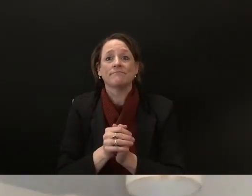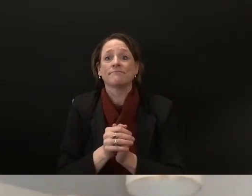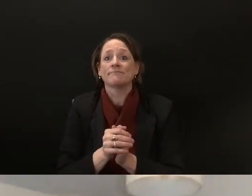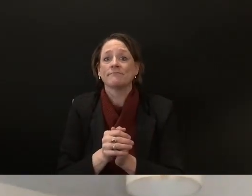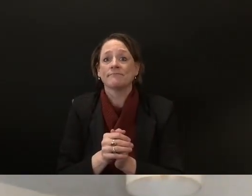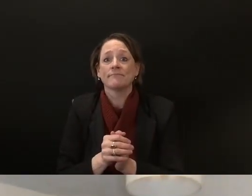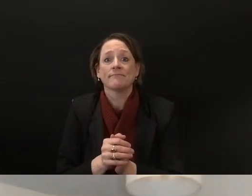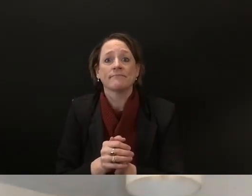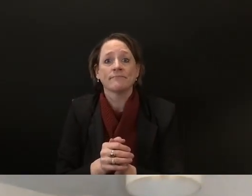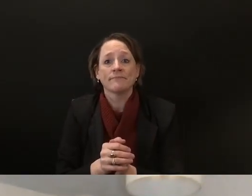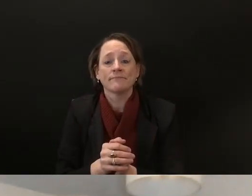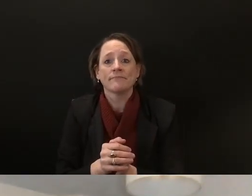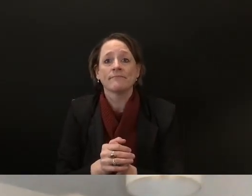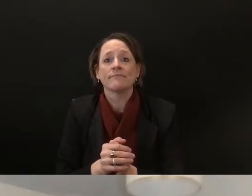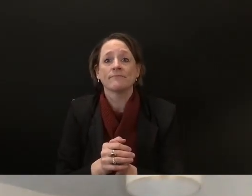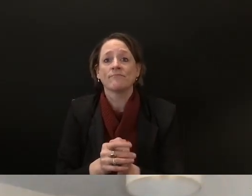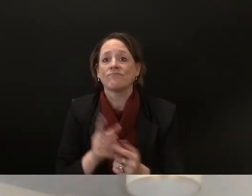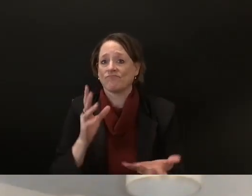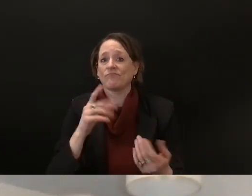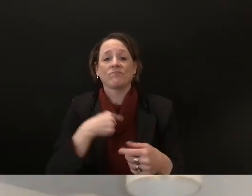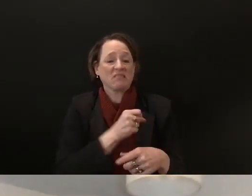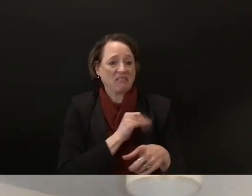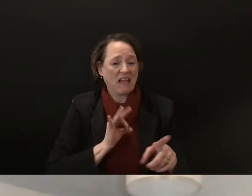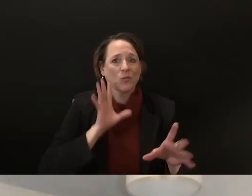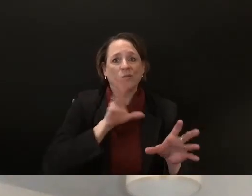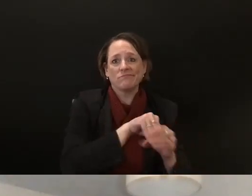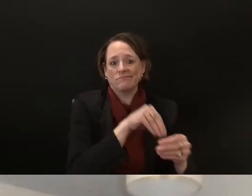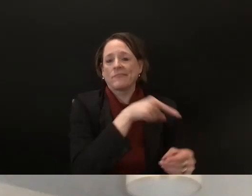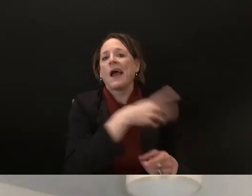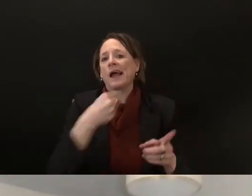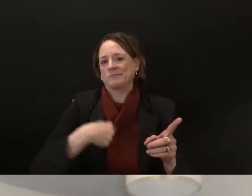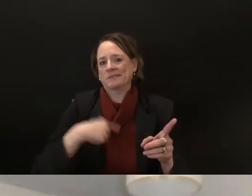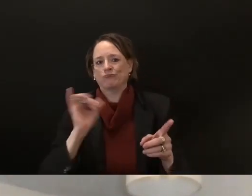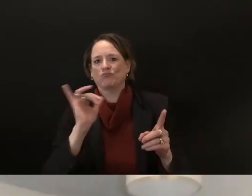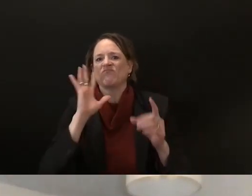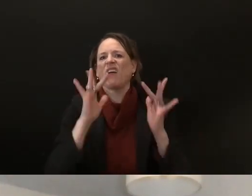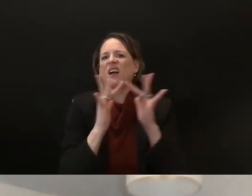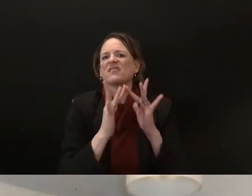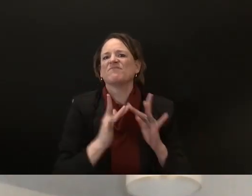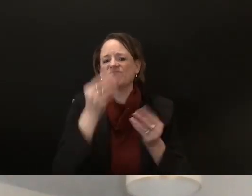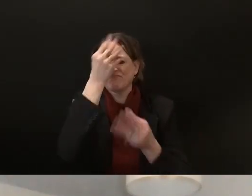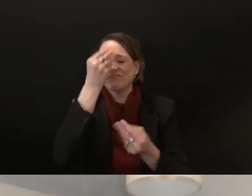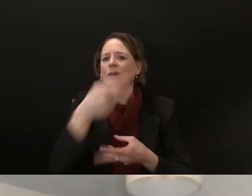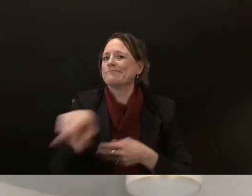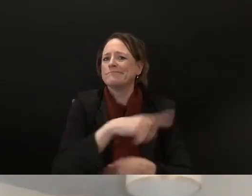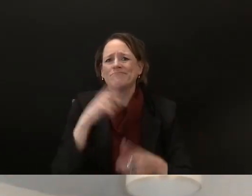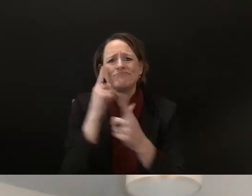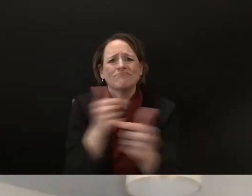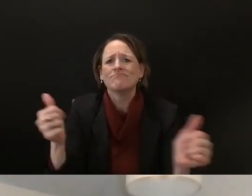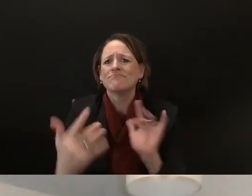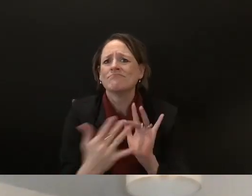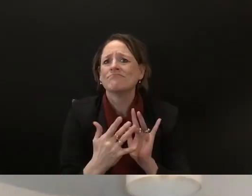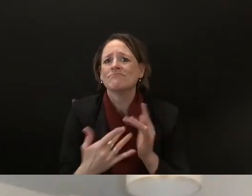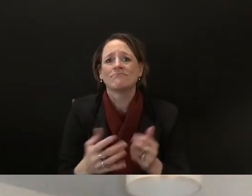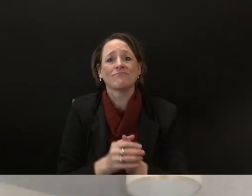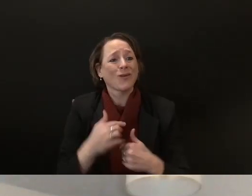um yeah feel free anytime my doors open i and i look forward to hearing from you and hopefully sometime before this